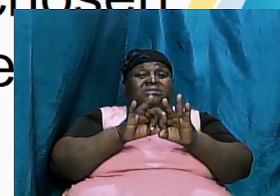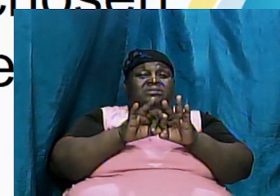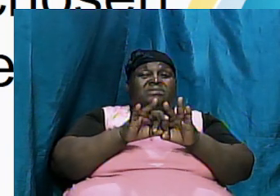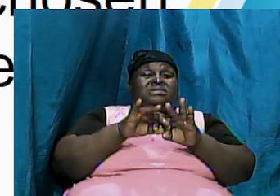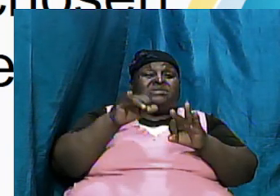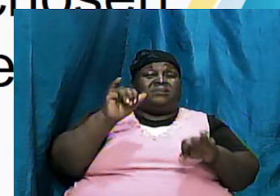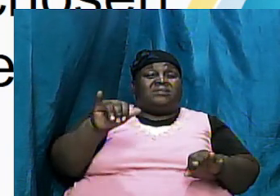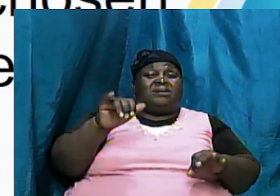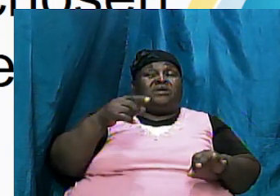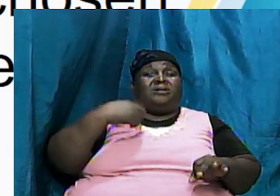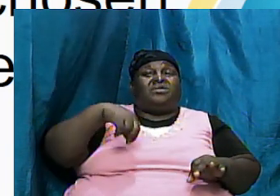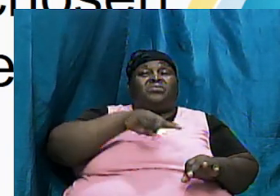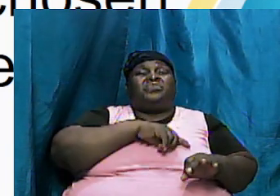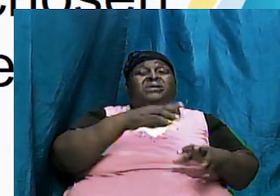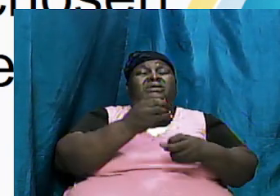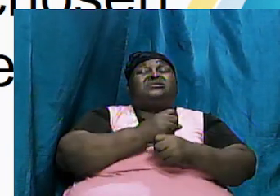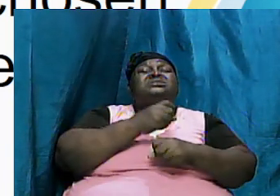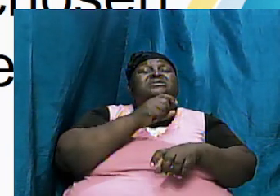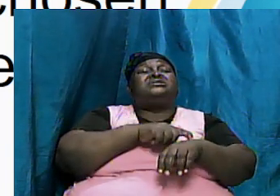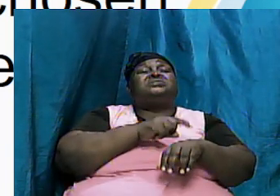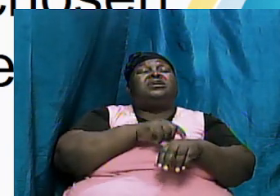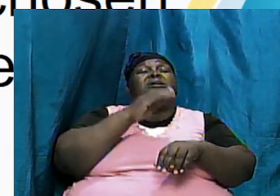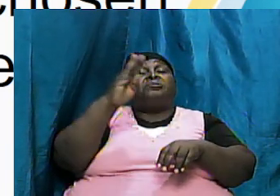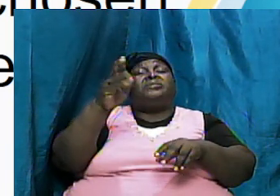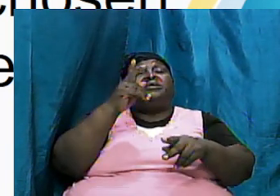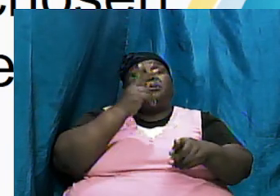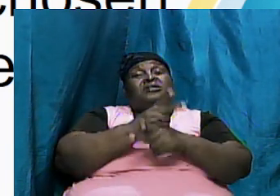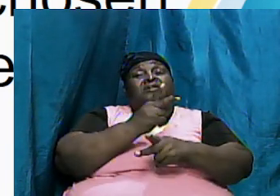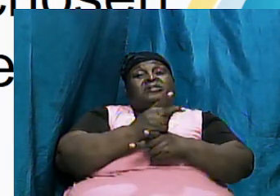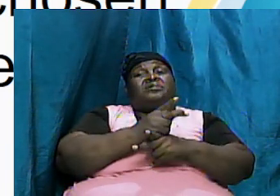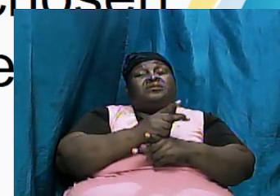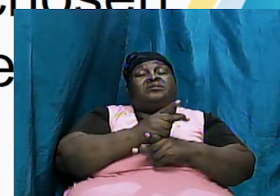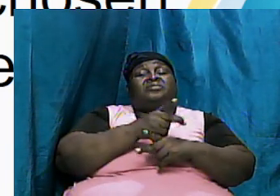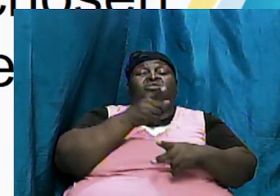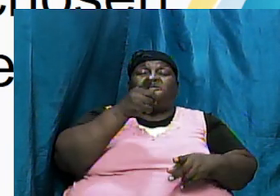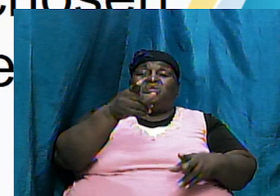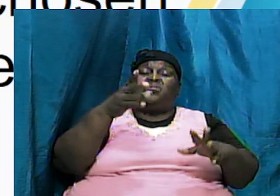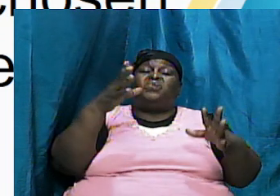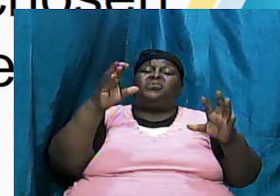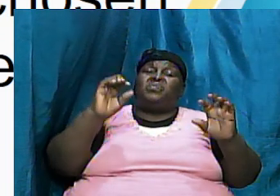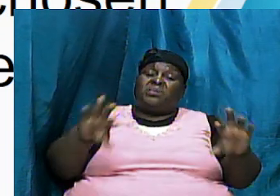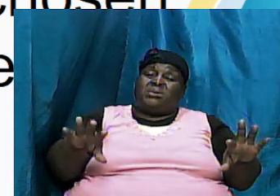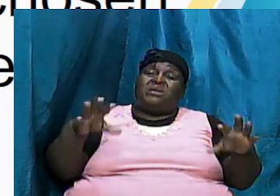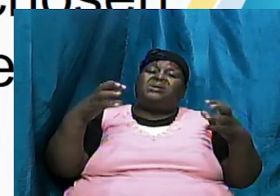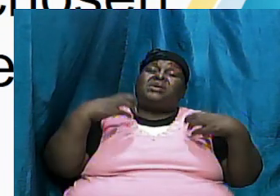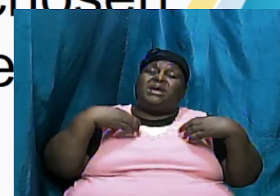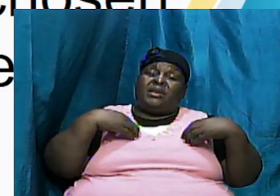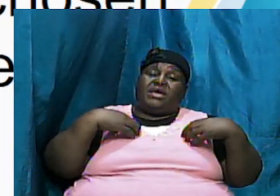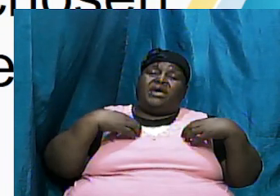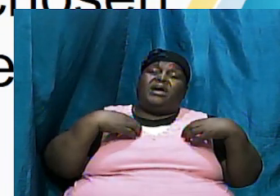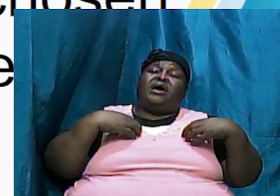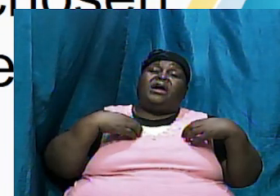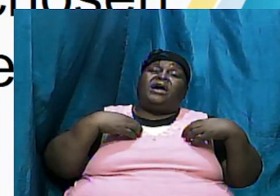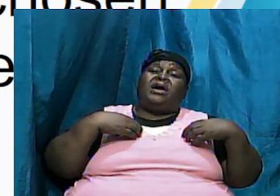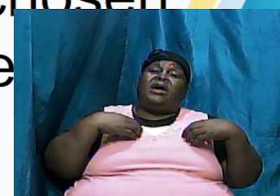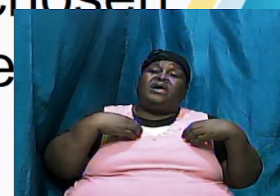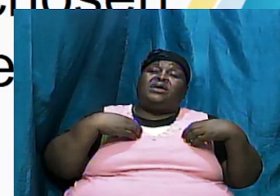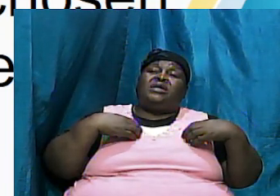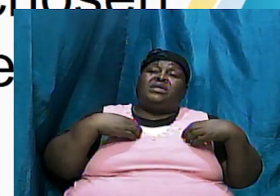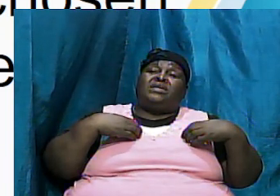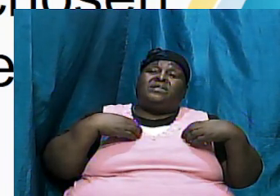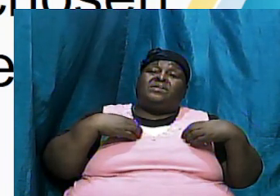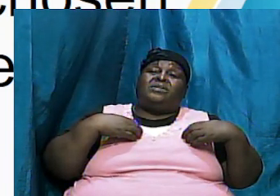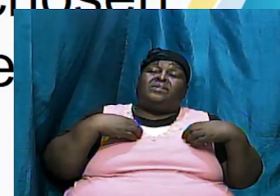that we take time out and be careful because you can have a set of people like the Sethites those